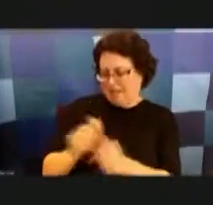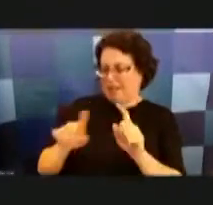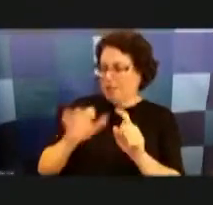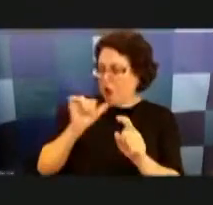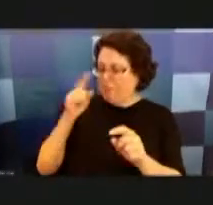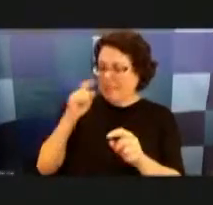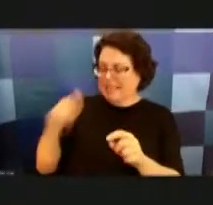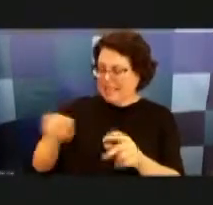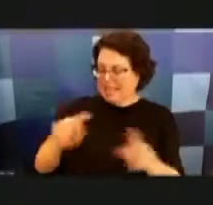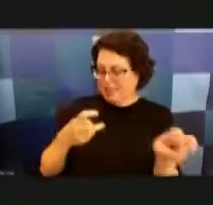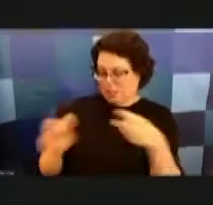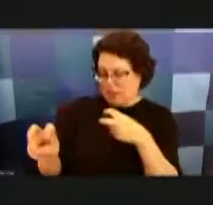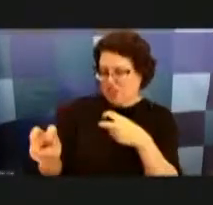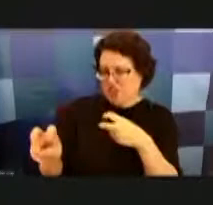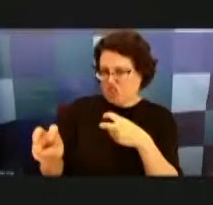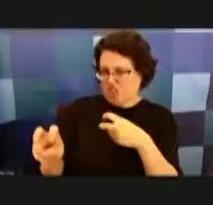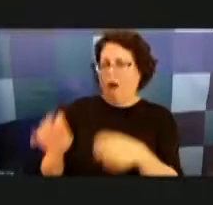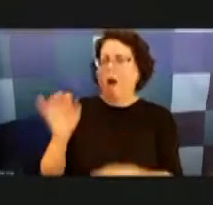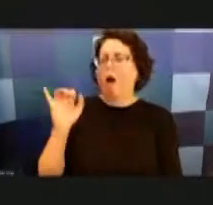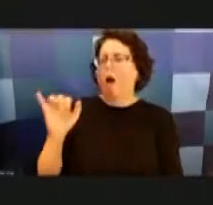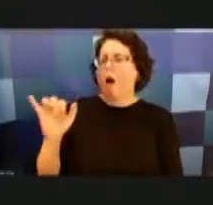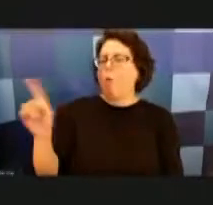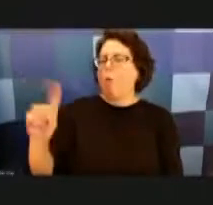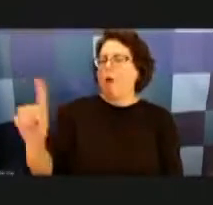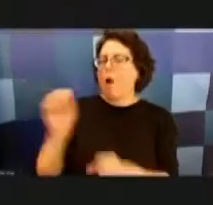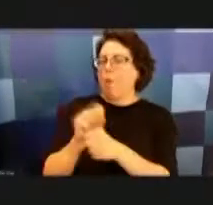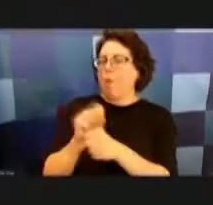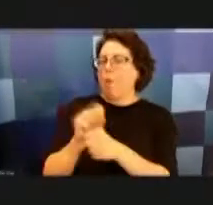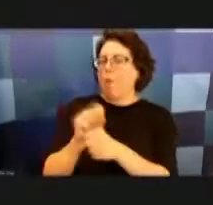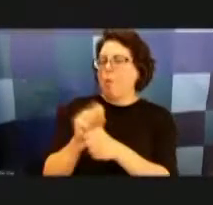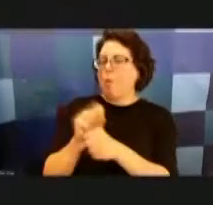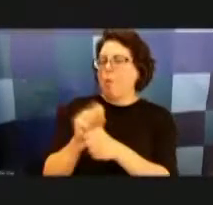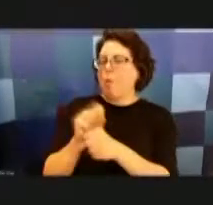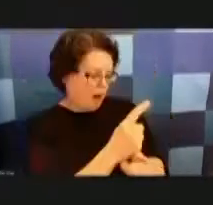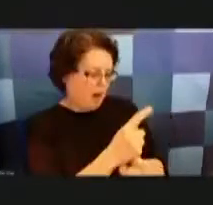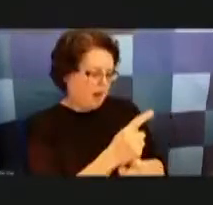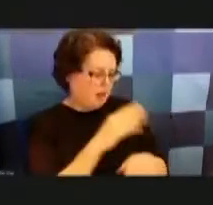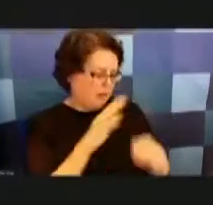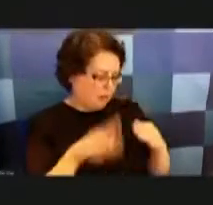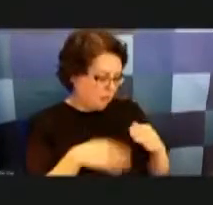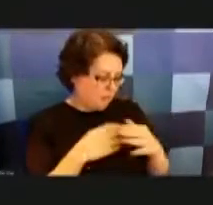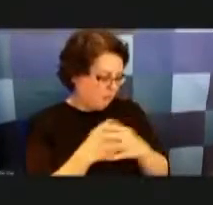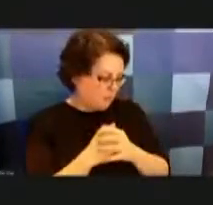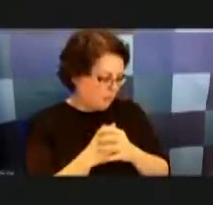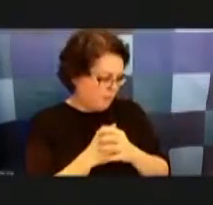it was because where they're working physically beginning to come back to work yes okay